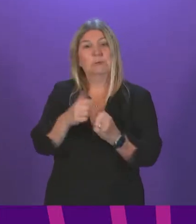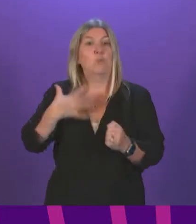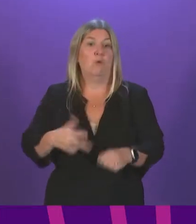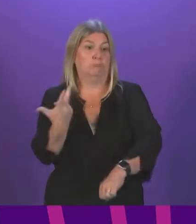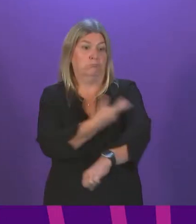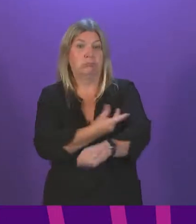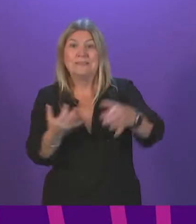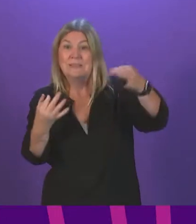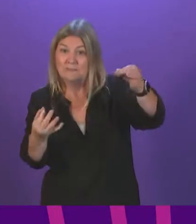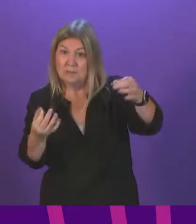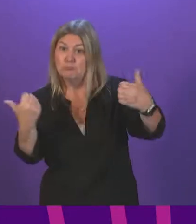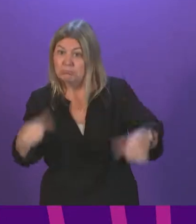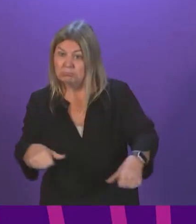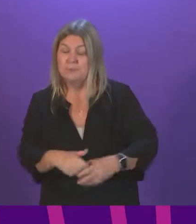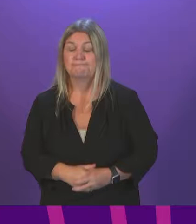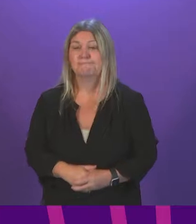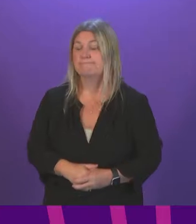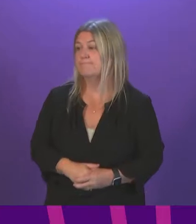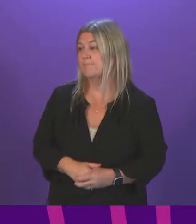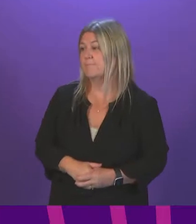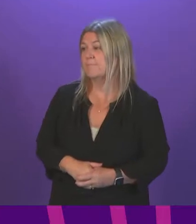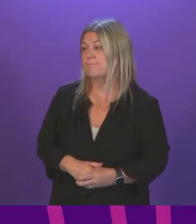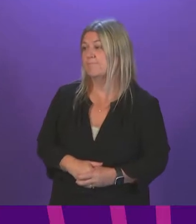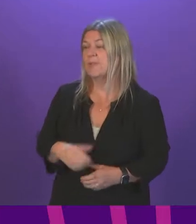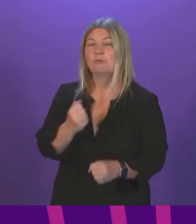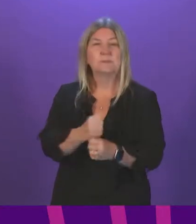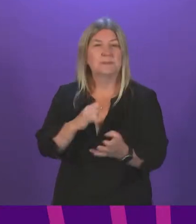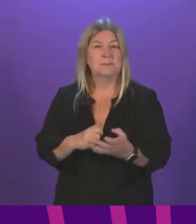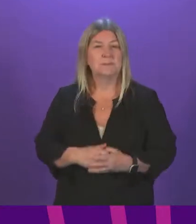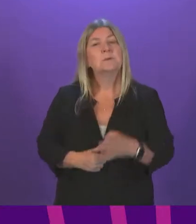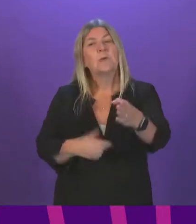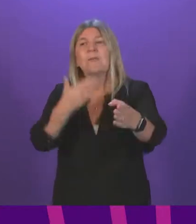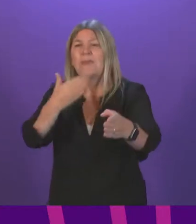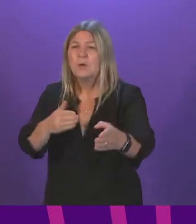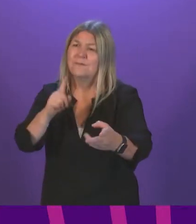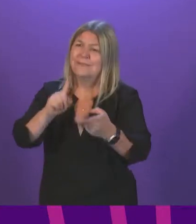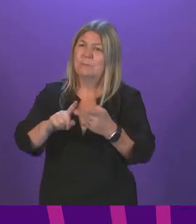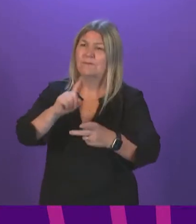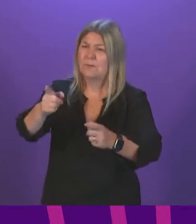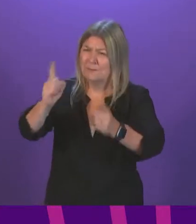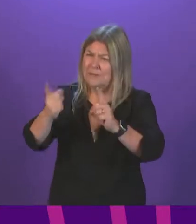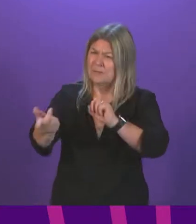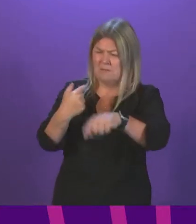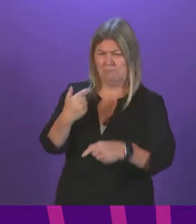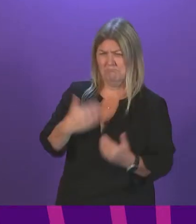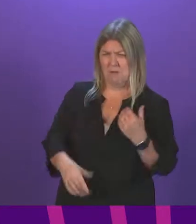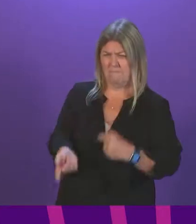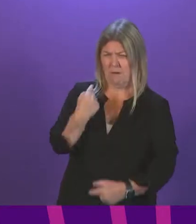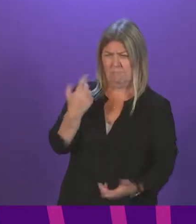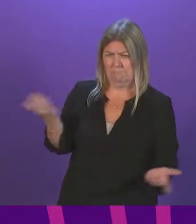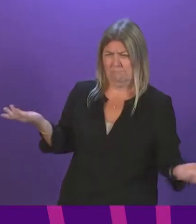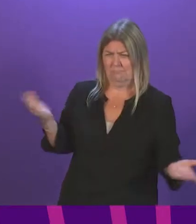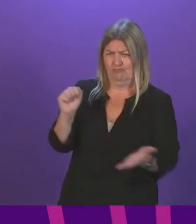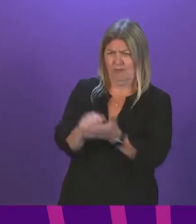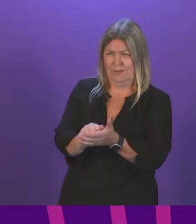Graeme Simpson. Well, can I thank the Deputy First Minister for that answer? He didn't actually answer the question that I asked,